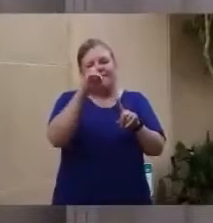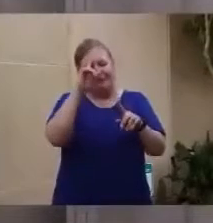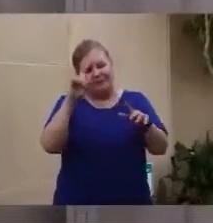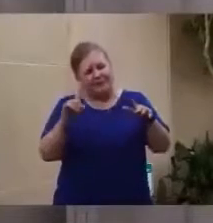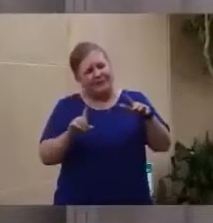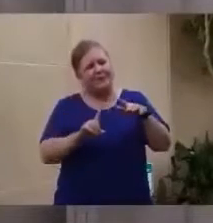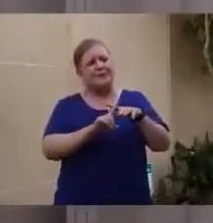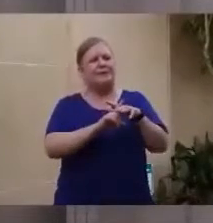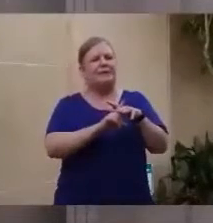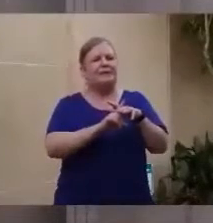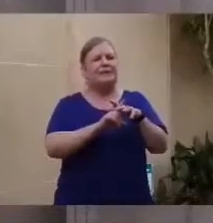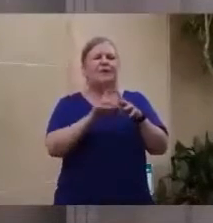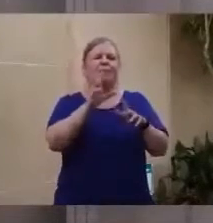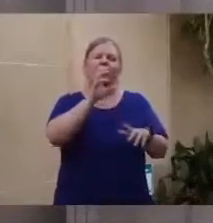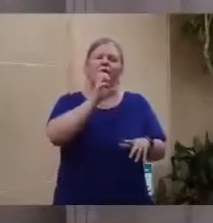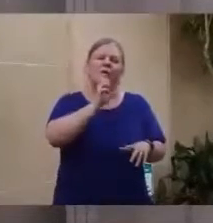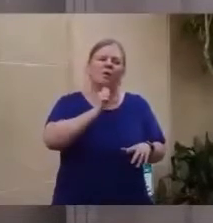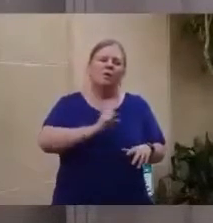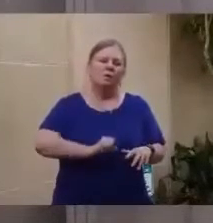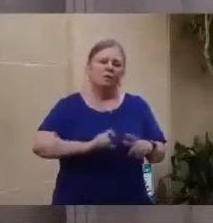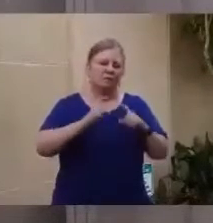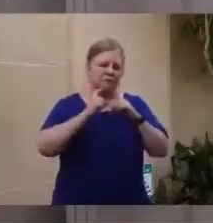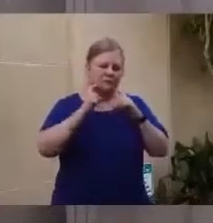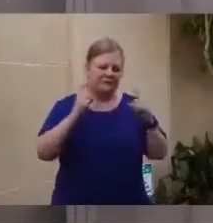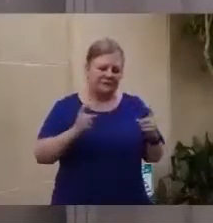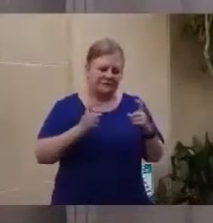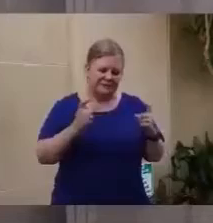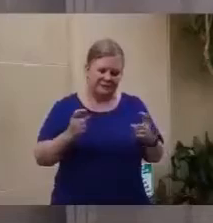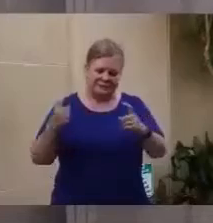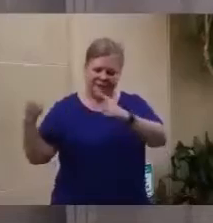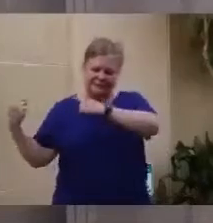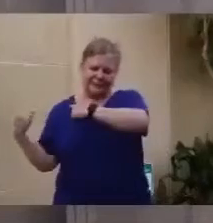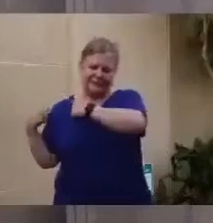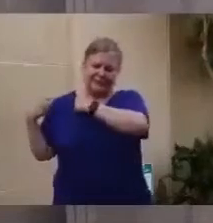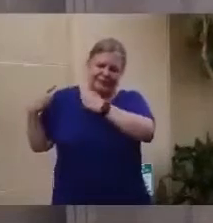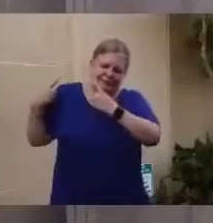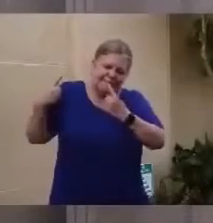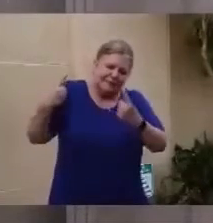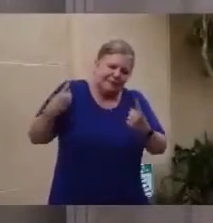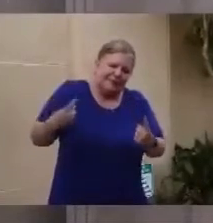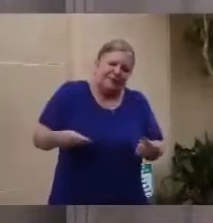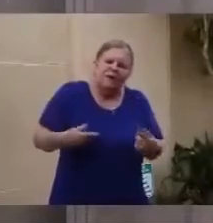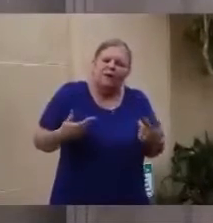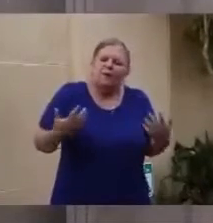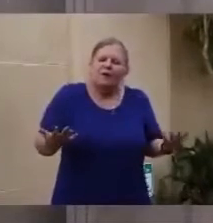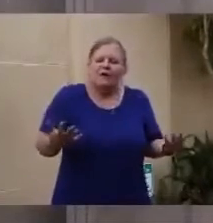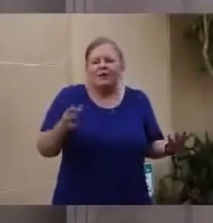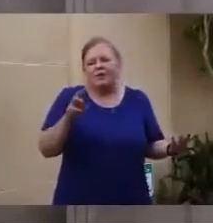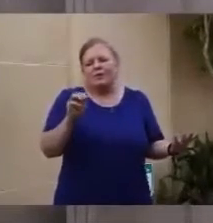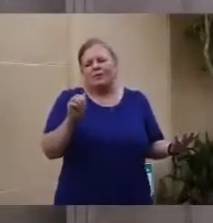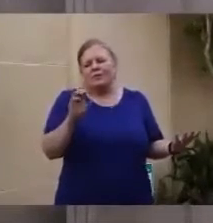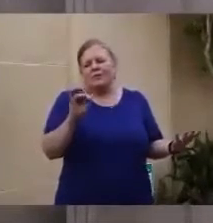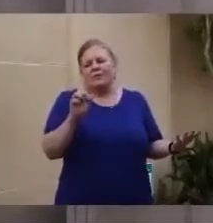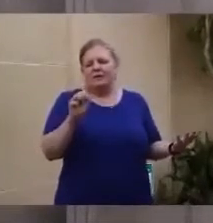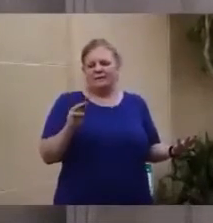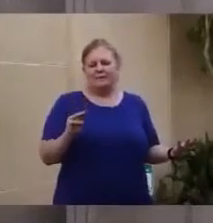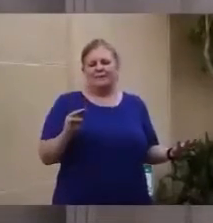sin of humanity and certainly of our nation, and that is the sin of racism.